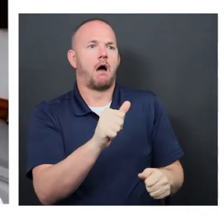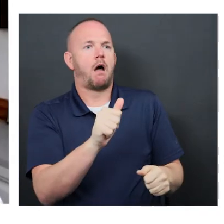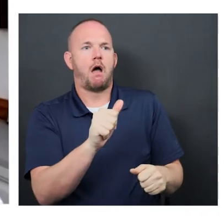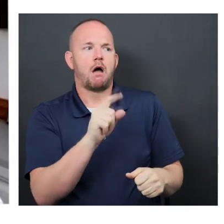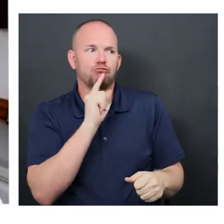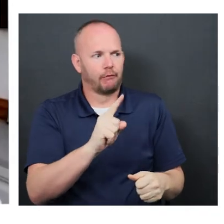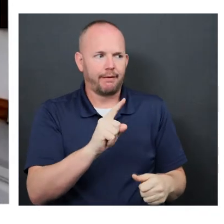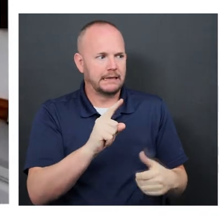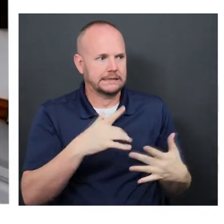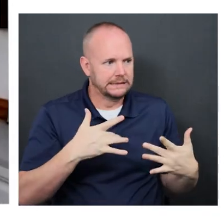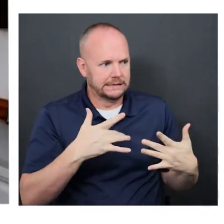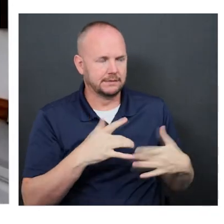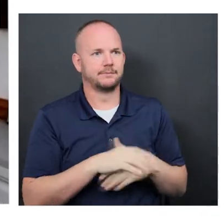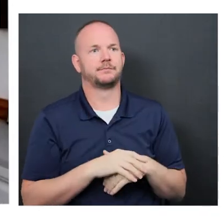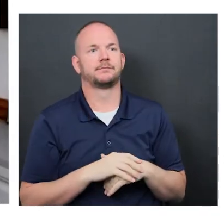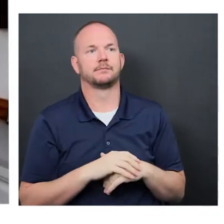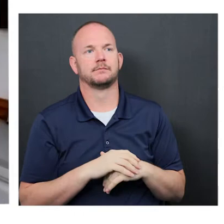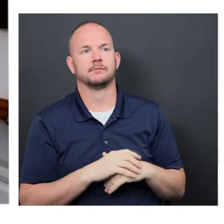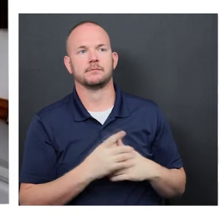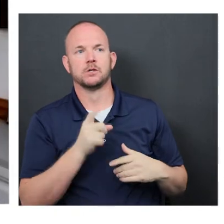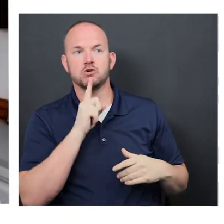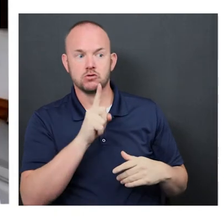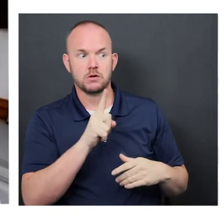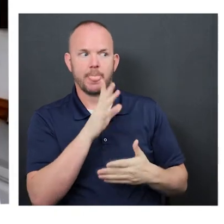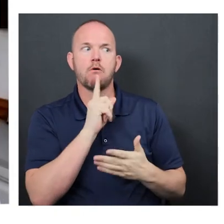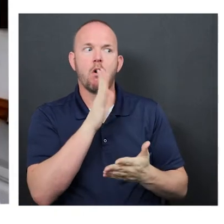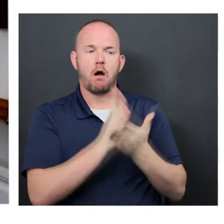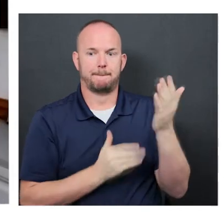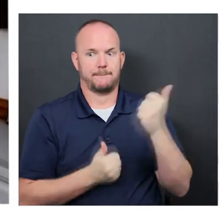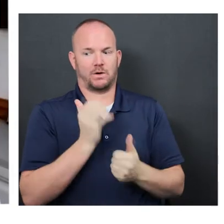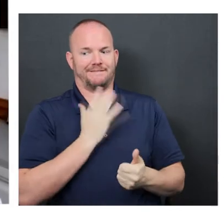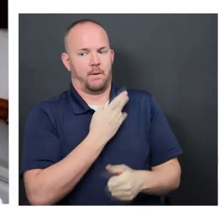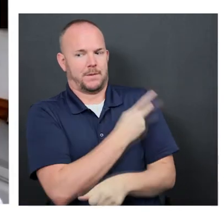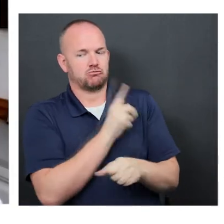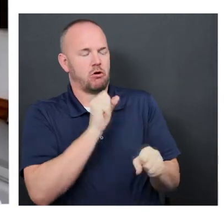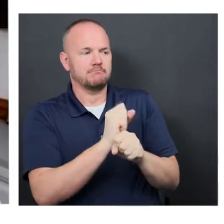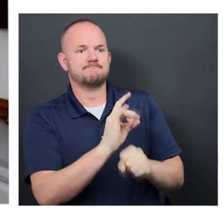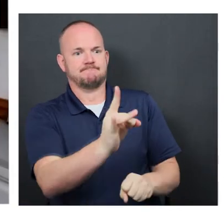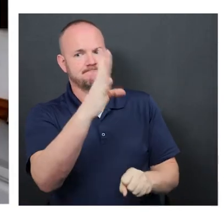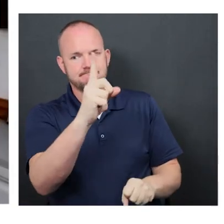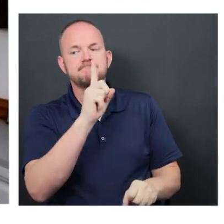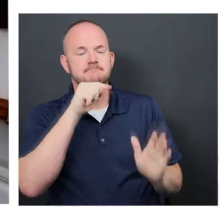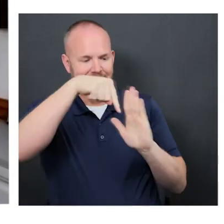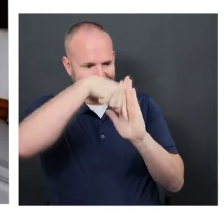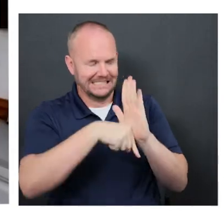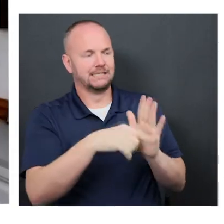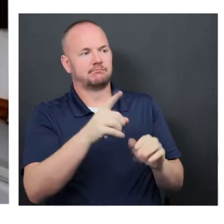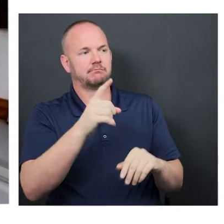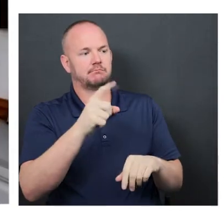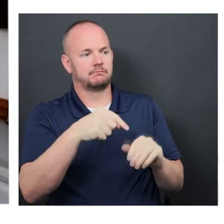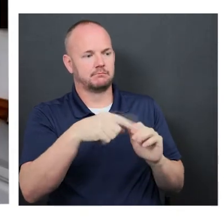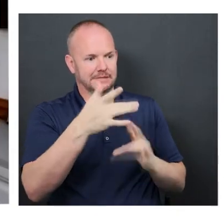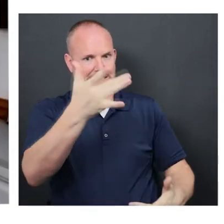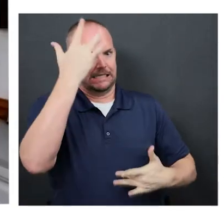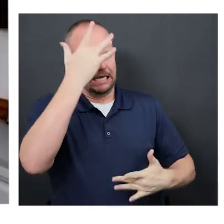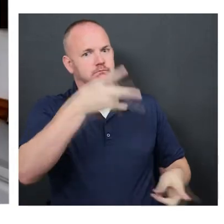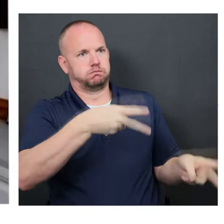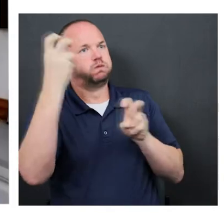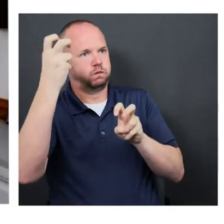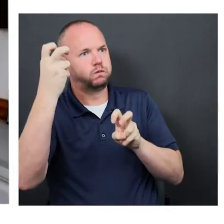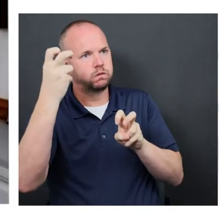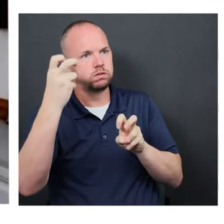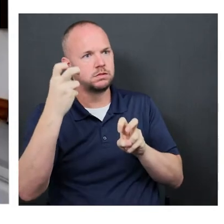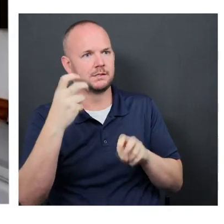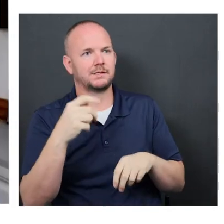patients. These patients are extremely, extremely sick. In a room with a bunch of people with masks on, fans